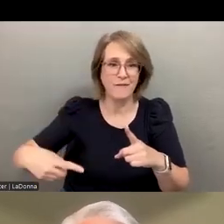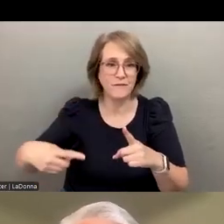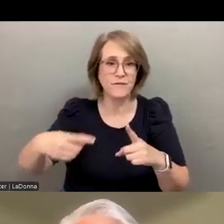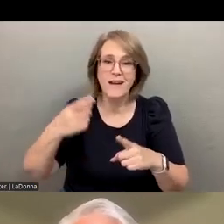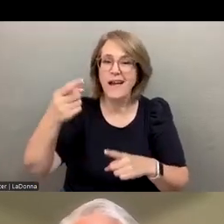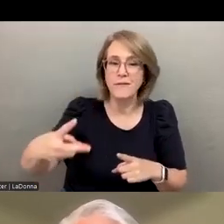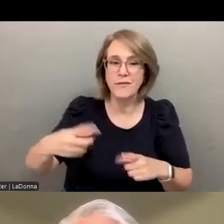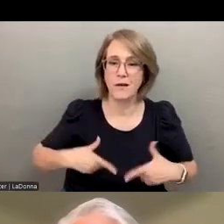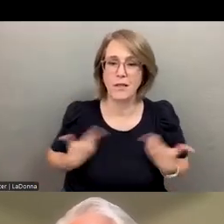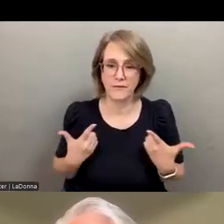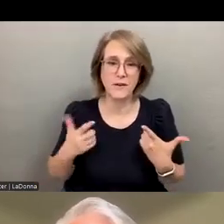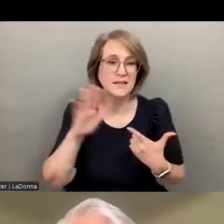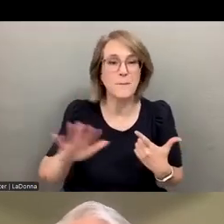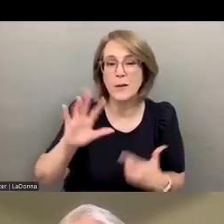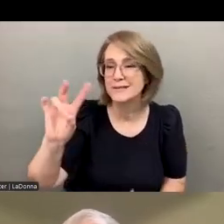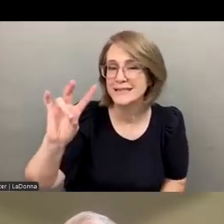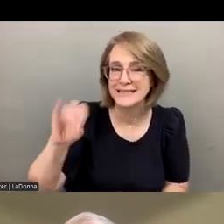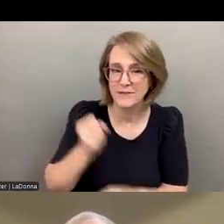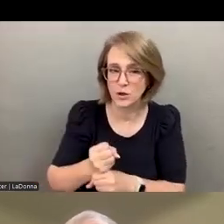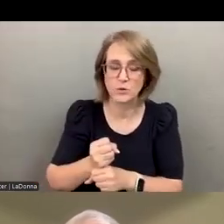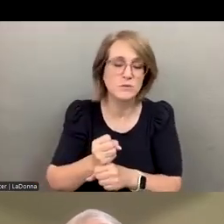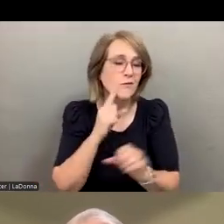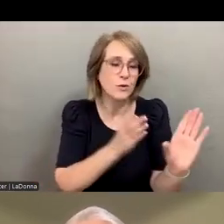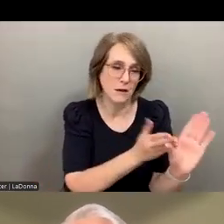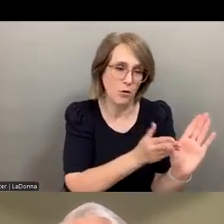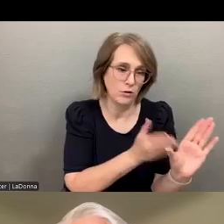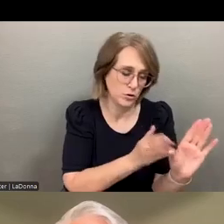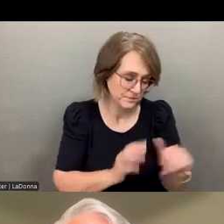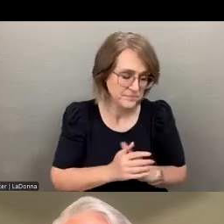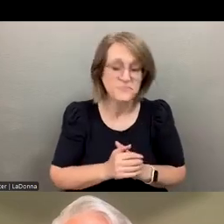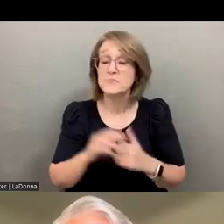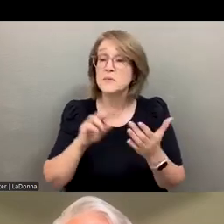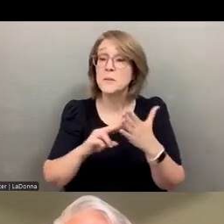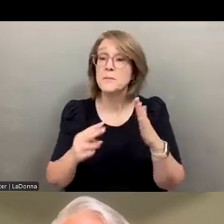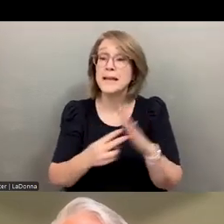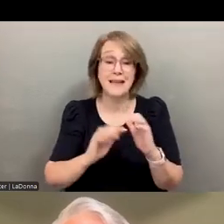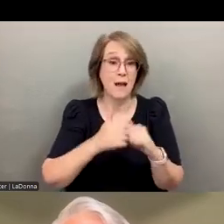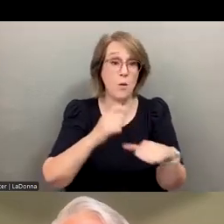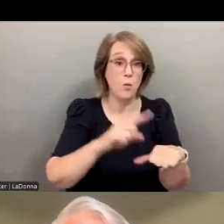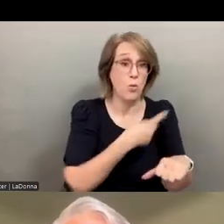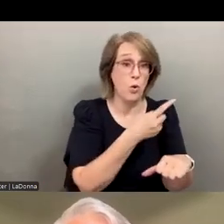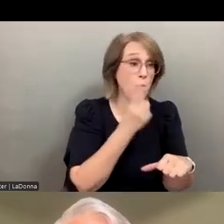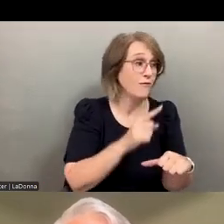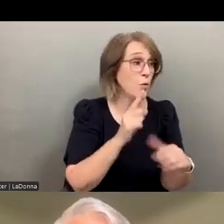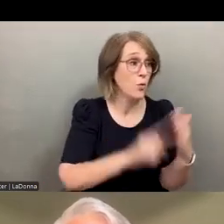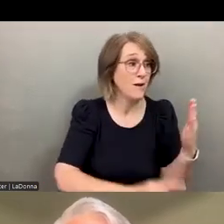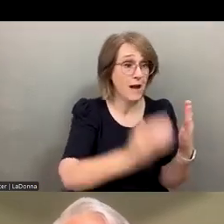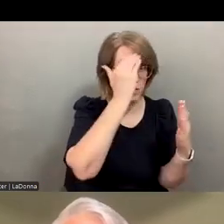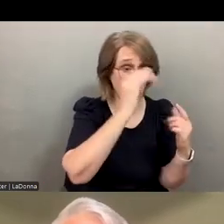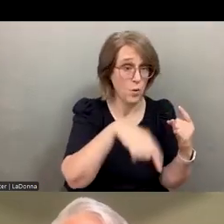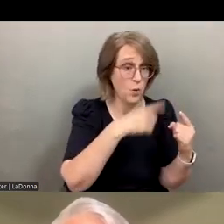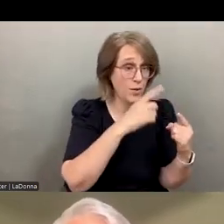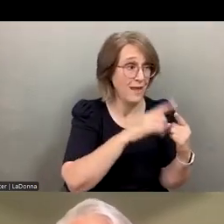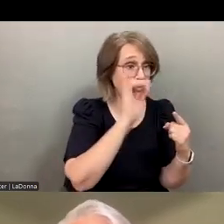psychology in general is about seven years. And that means that it's the amount of time that it takes for half of everything you know about a subject to